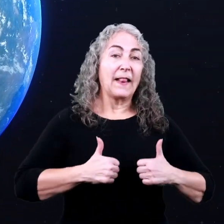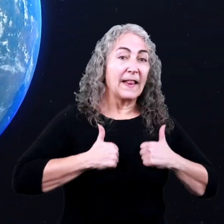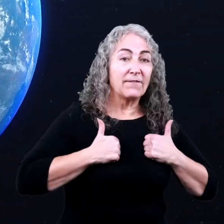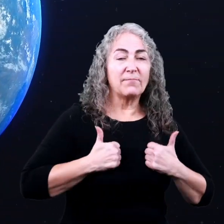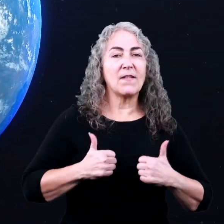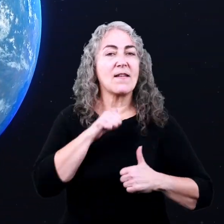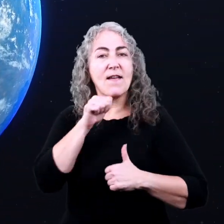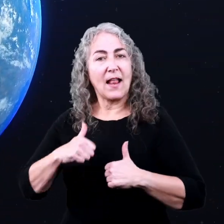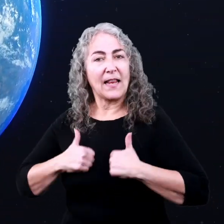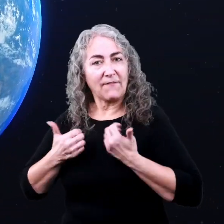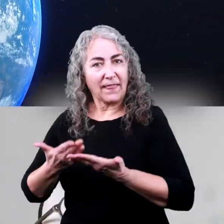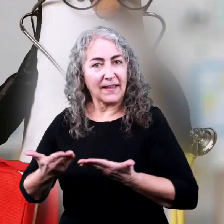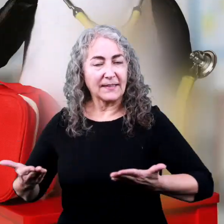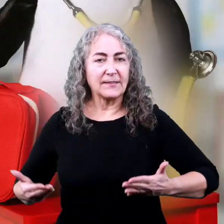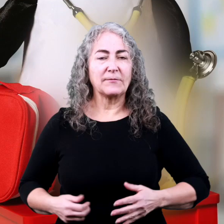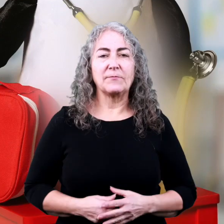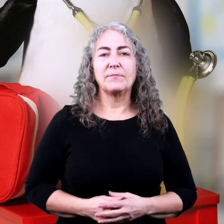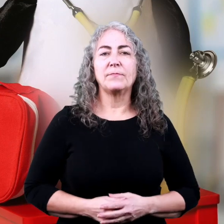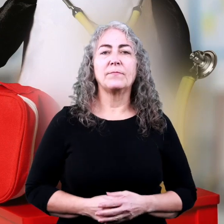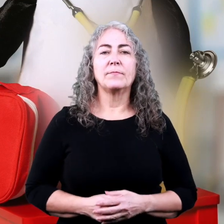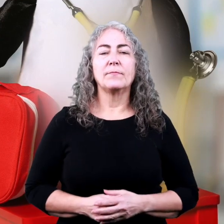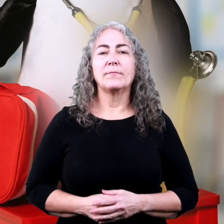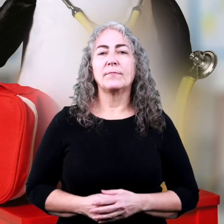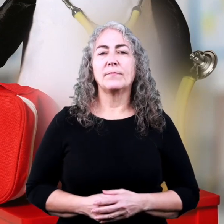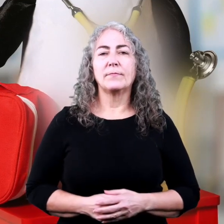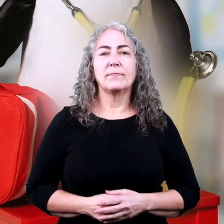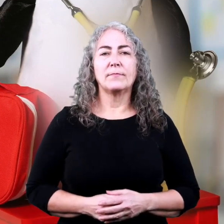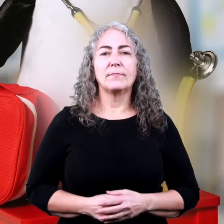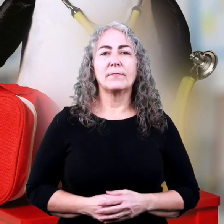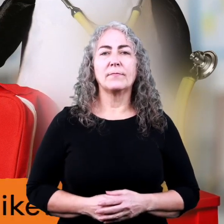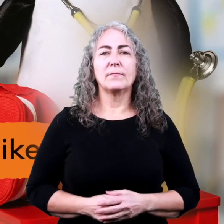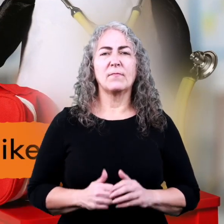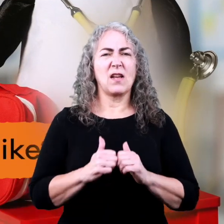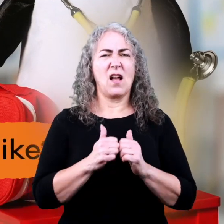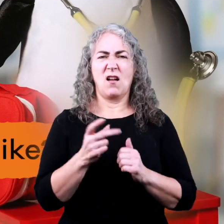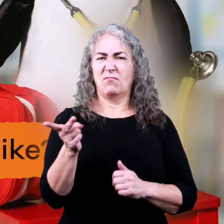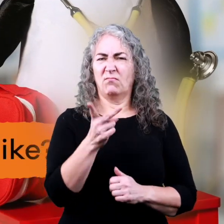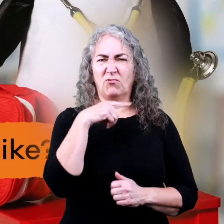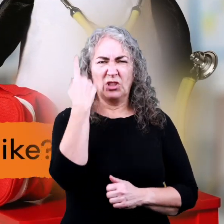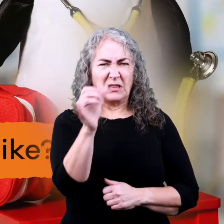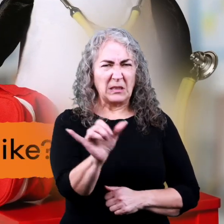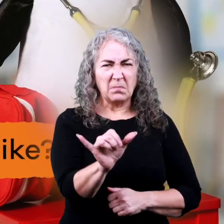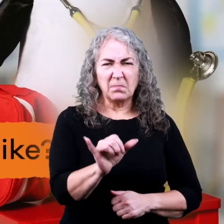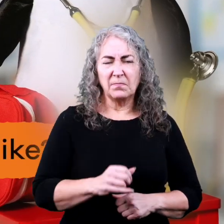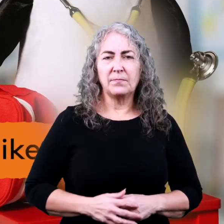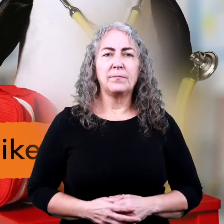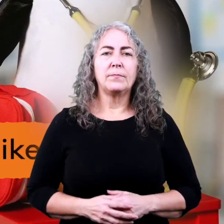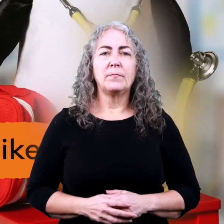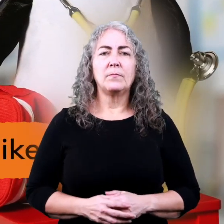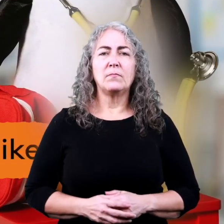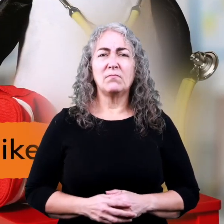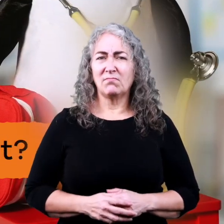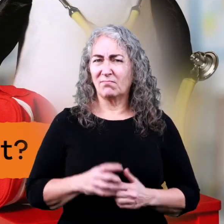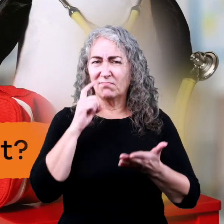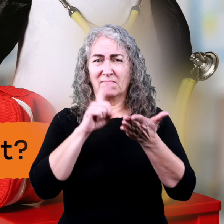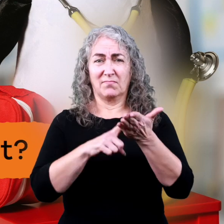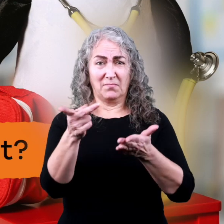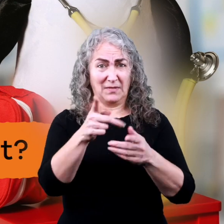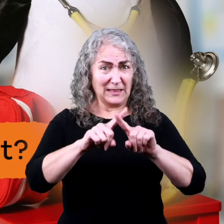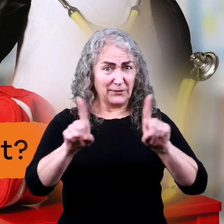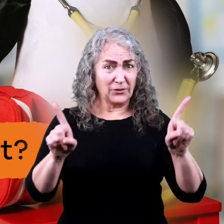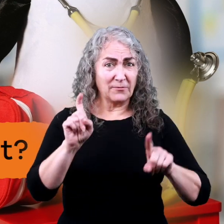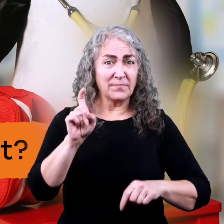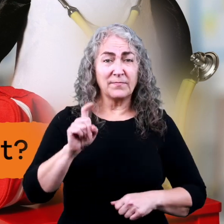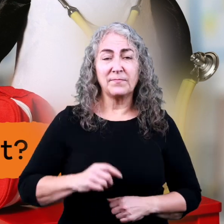of living and non-living things how are these things alike how